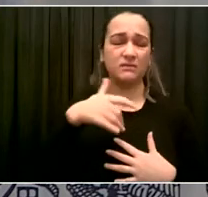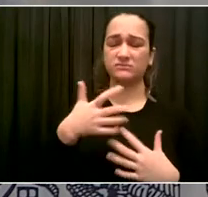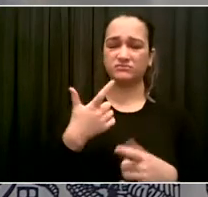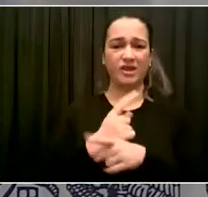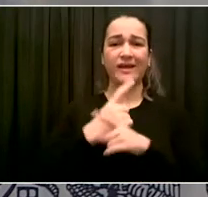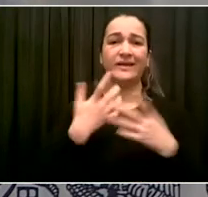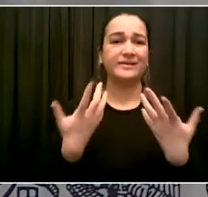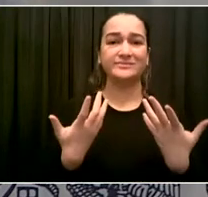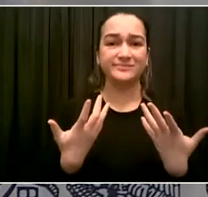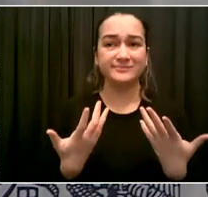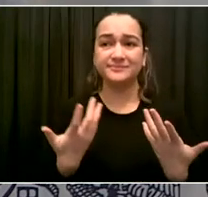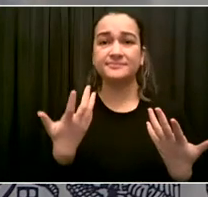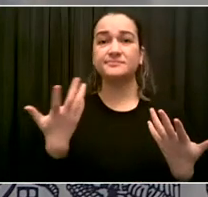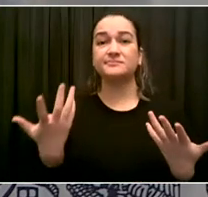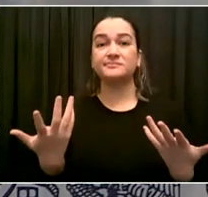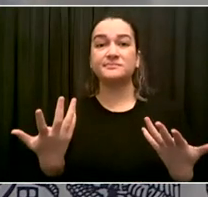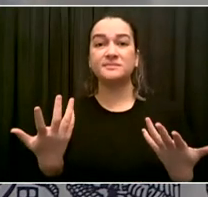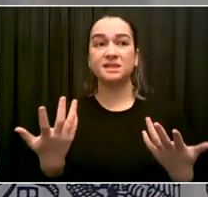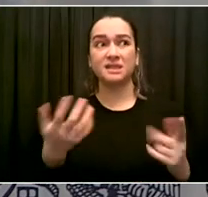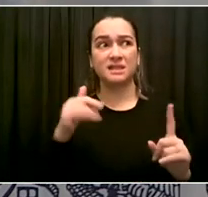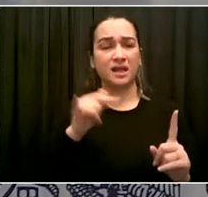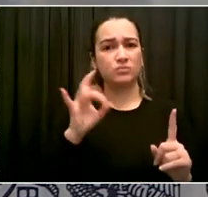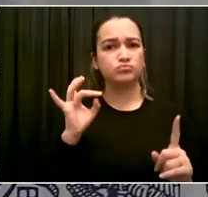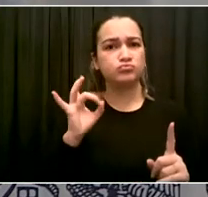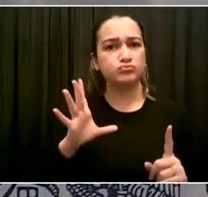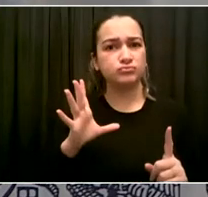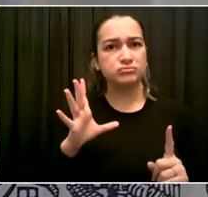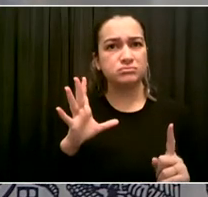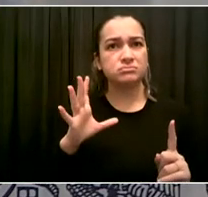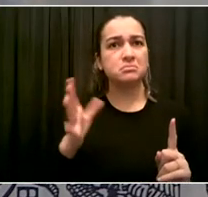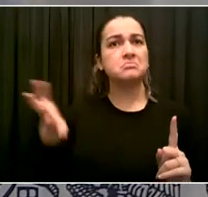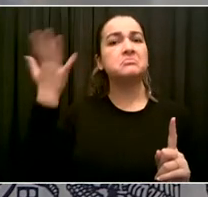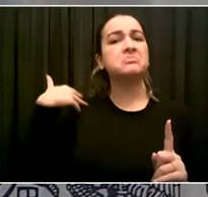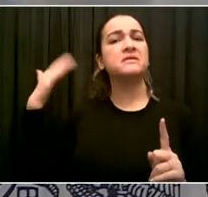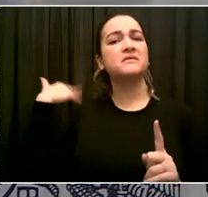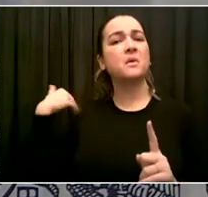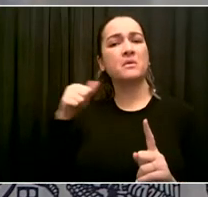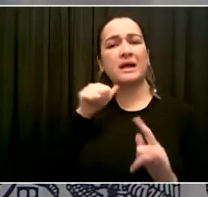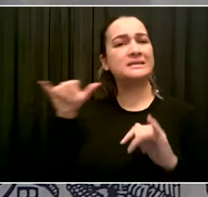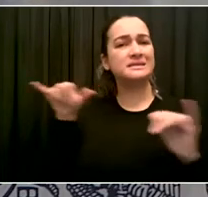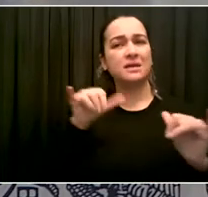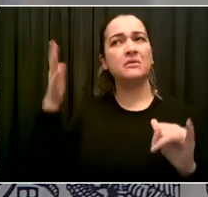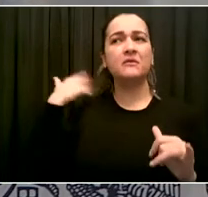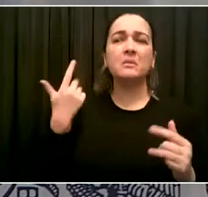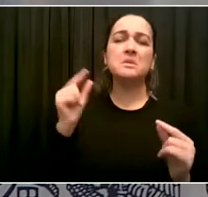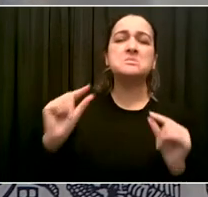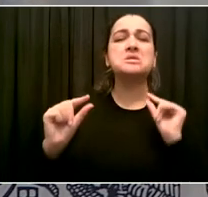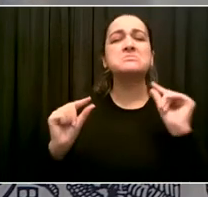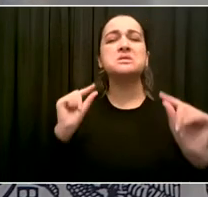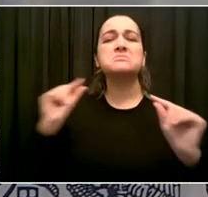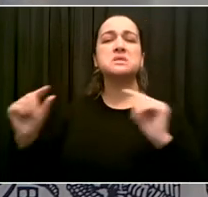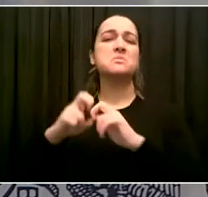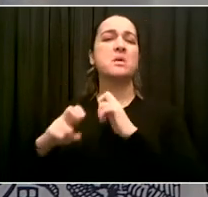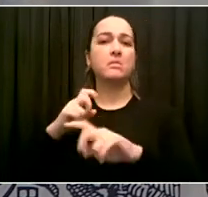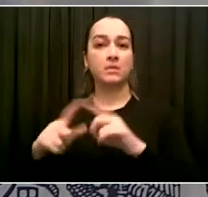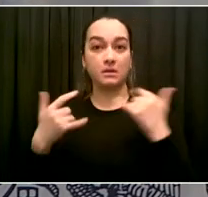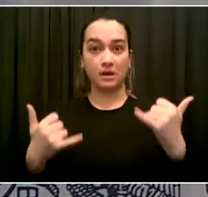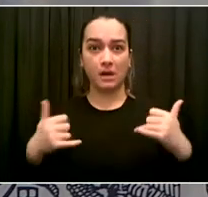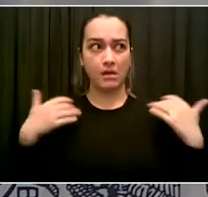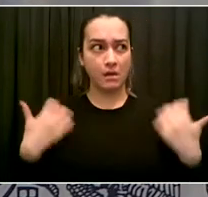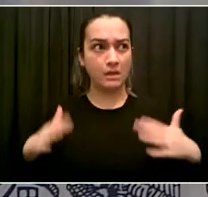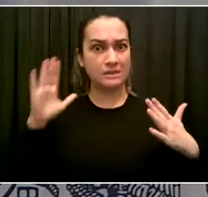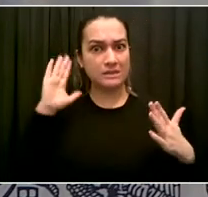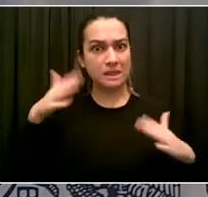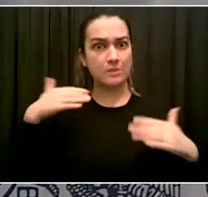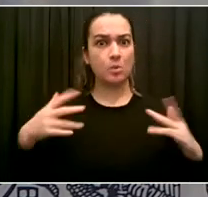worse version of what I used to see. And to see that after Lindsay Boylan came out with her experience telling her